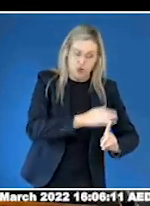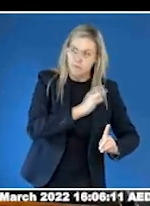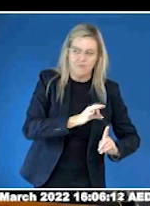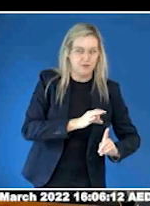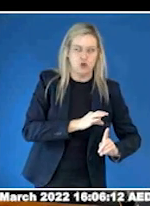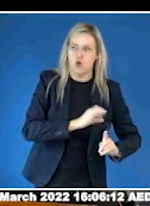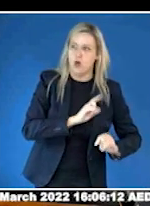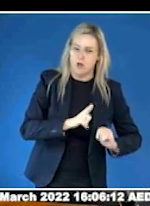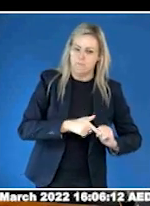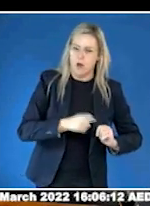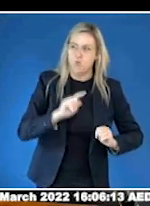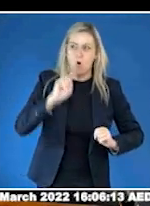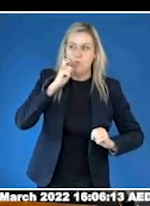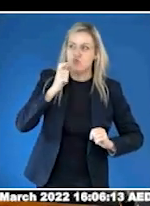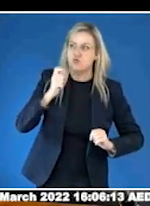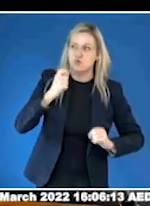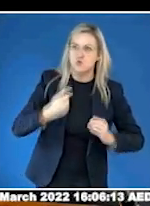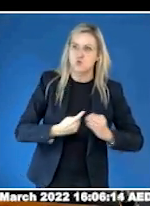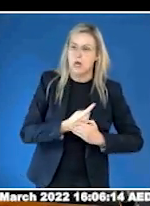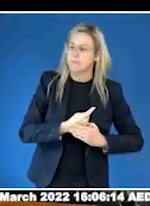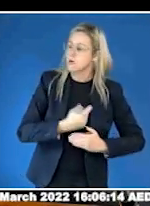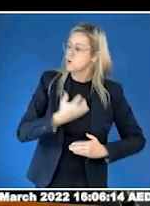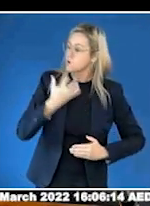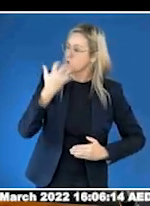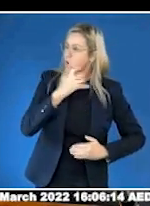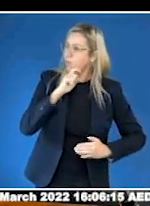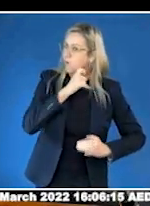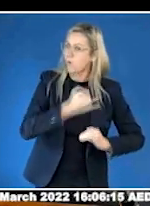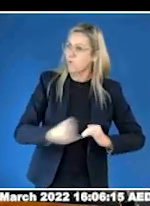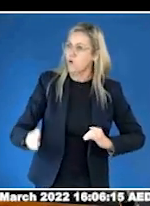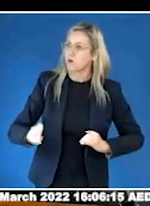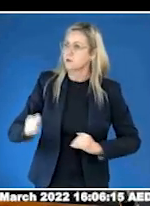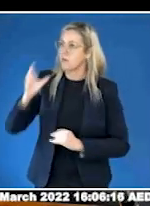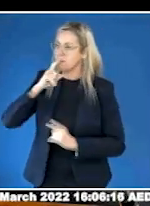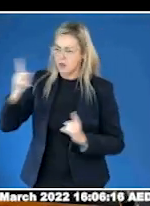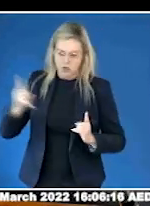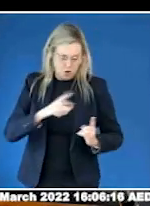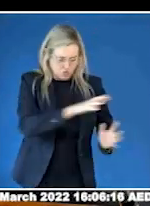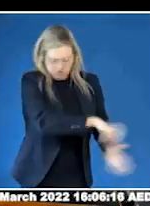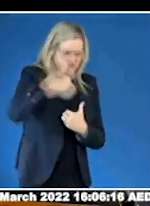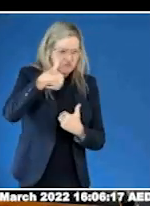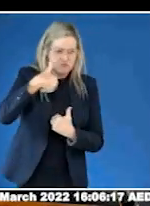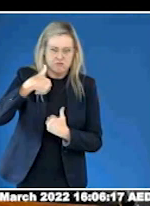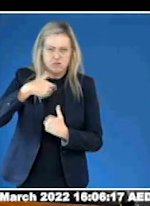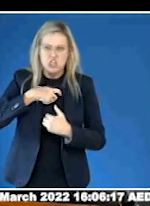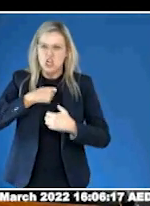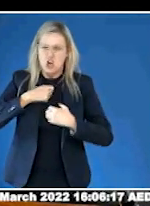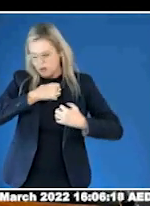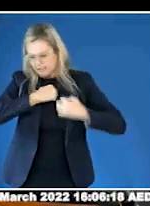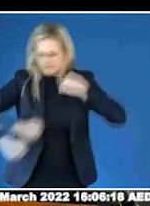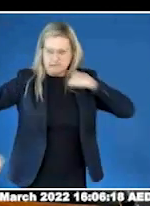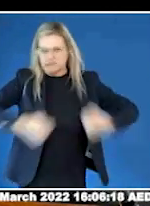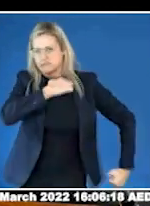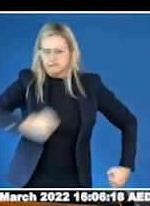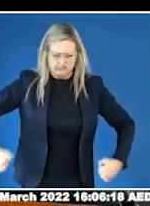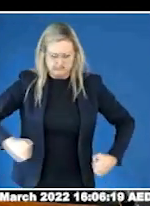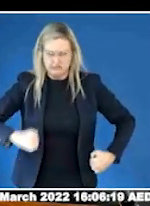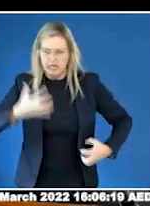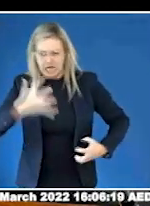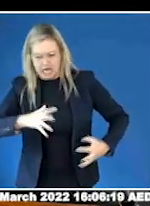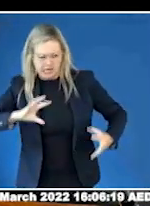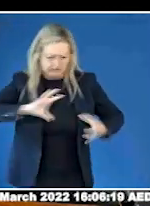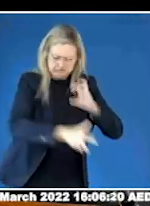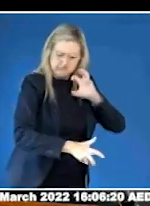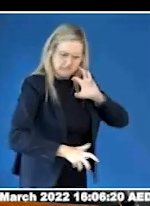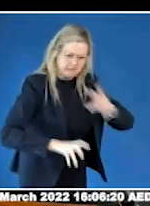her for the coming ordeal. The man snatches up the girl and tears at her clothes, hard hands bruising,